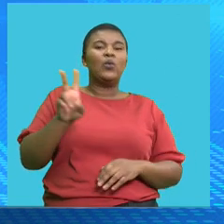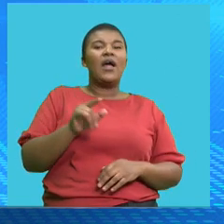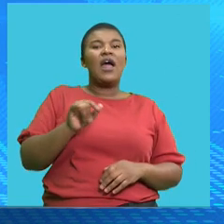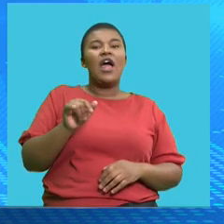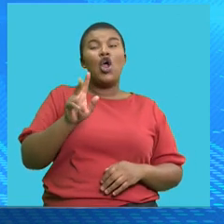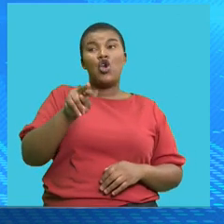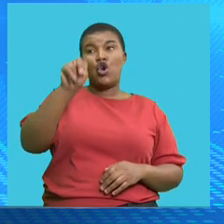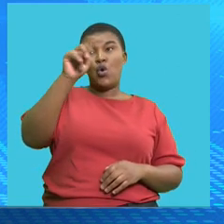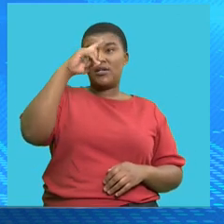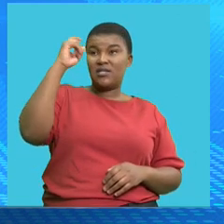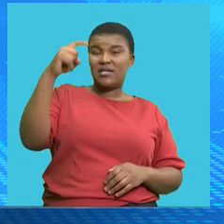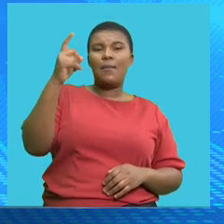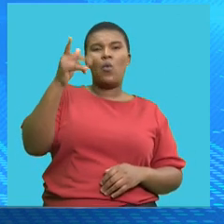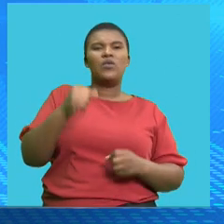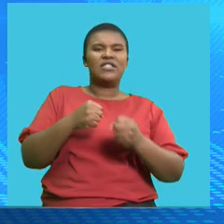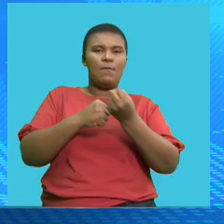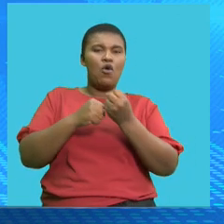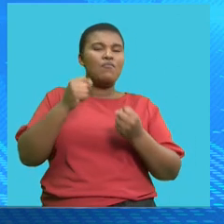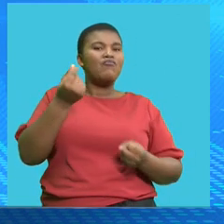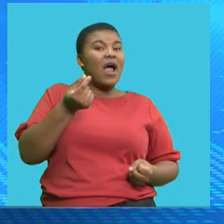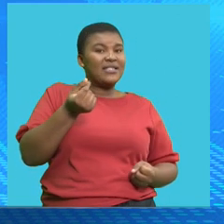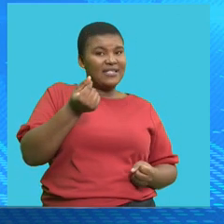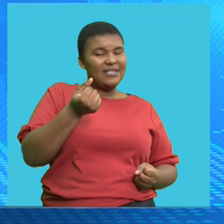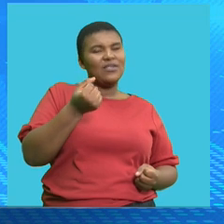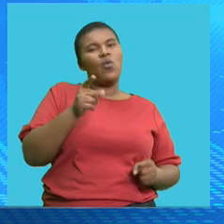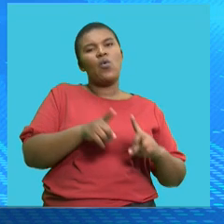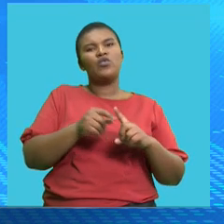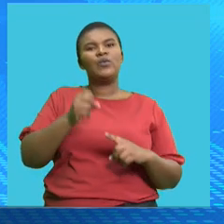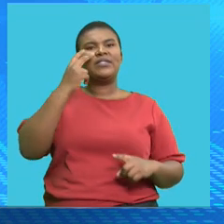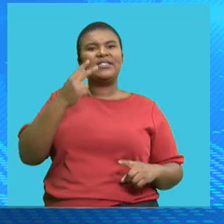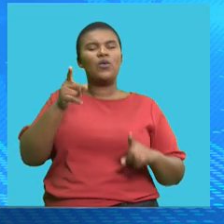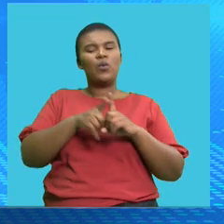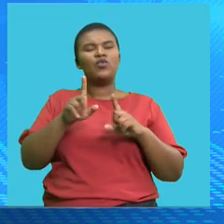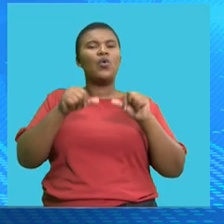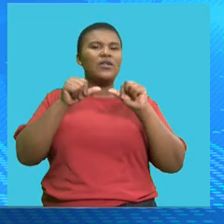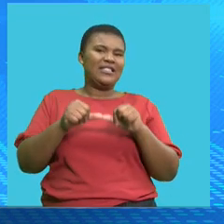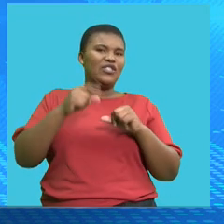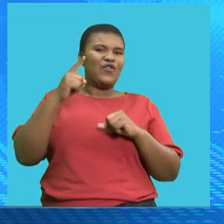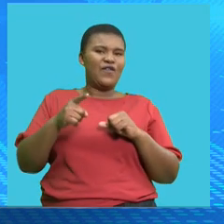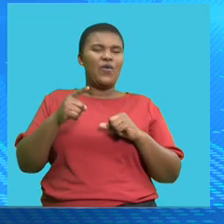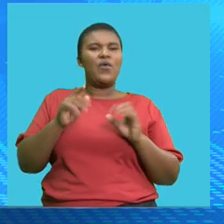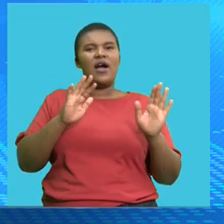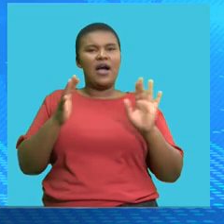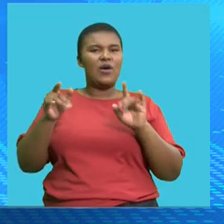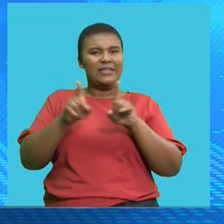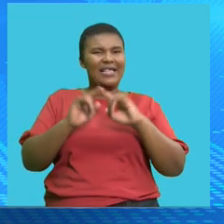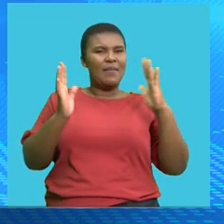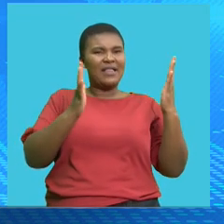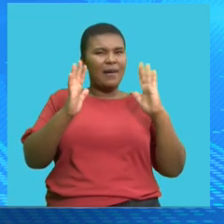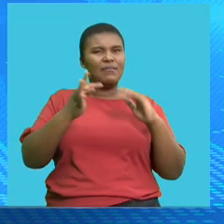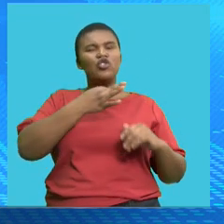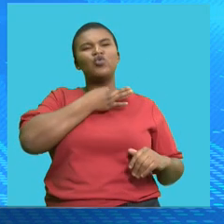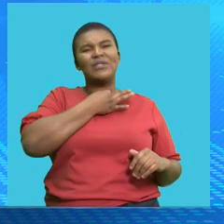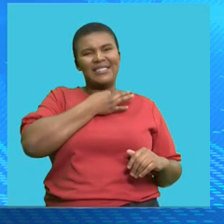uh should temporarily support prices um in addition to that continued geopolitical tensions as well as climate risks